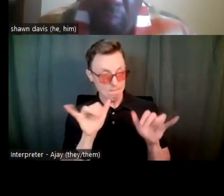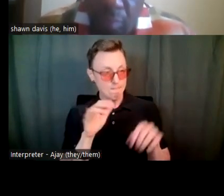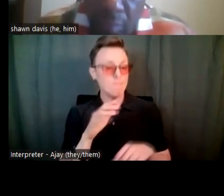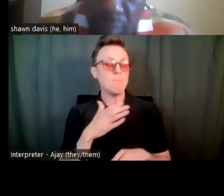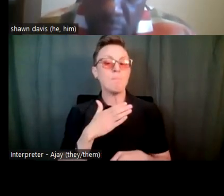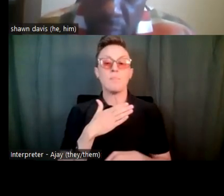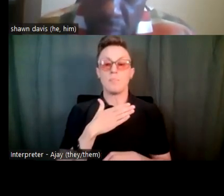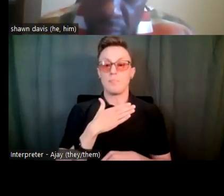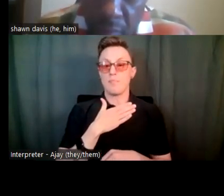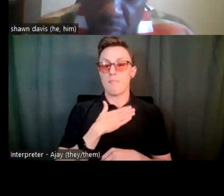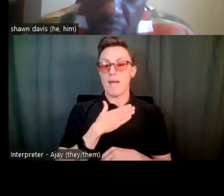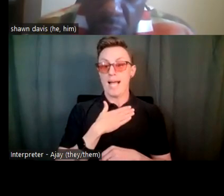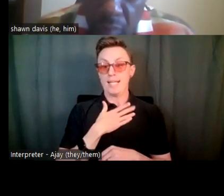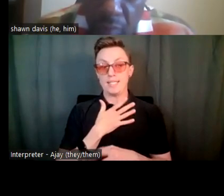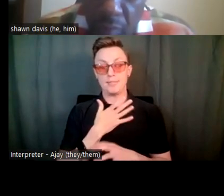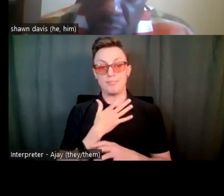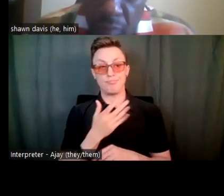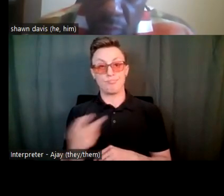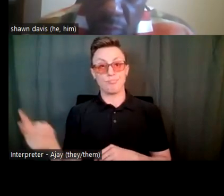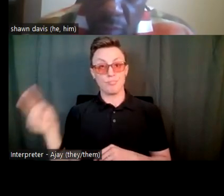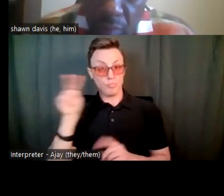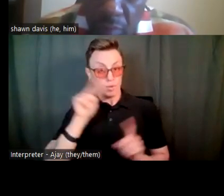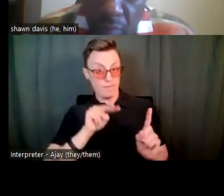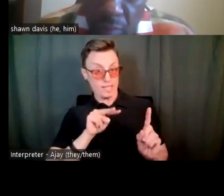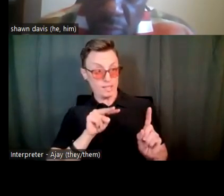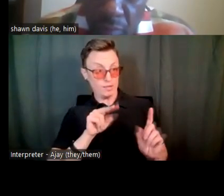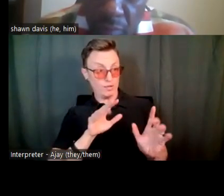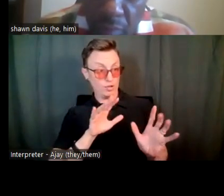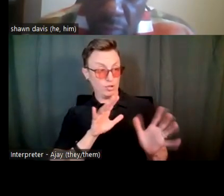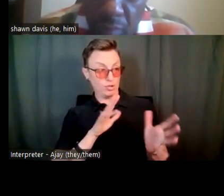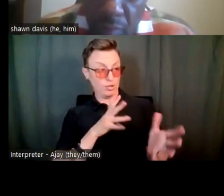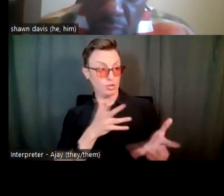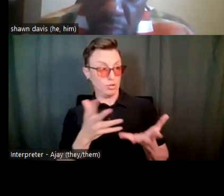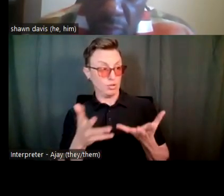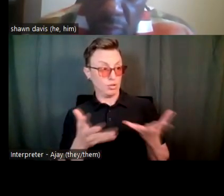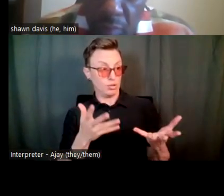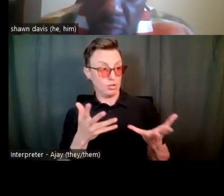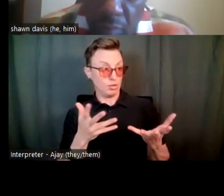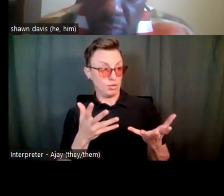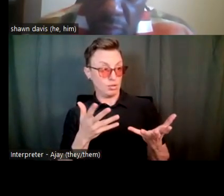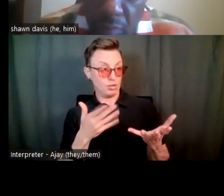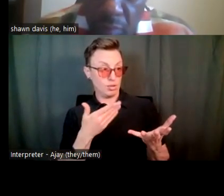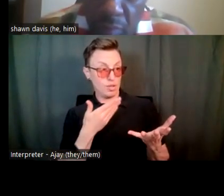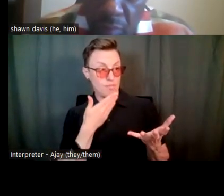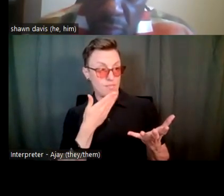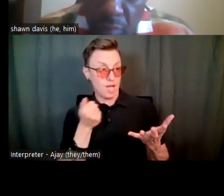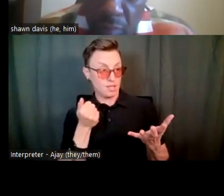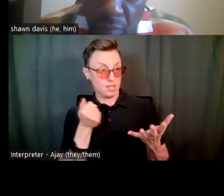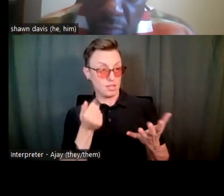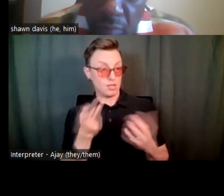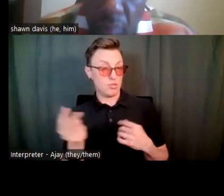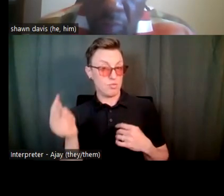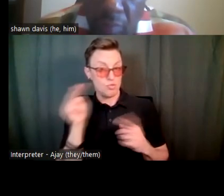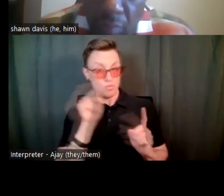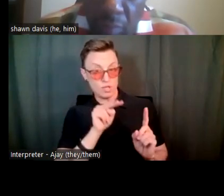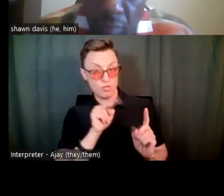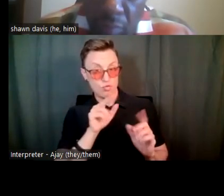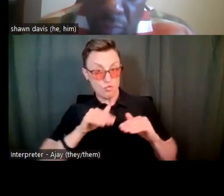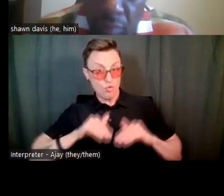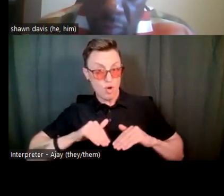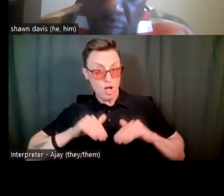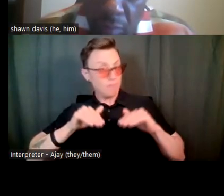view was not the best growing up until